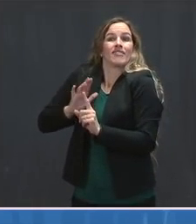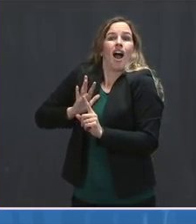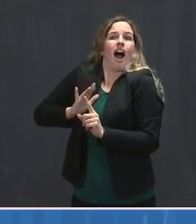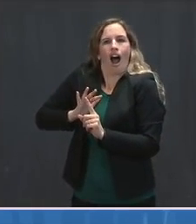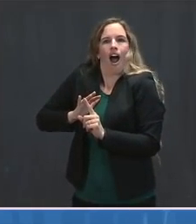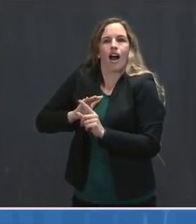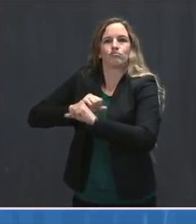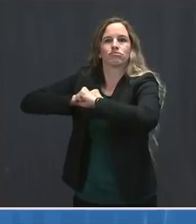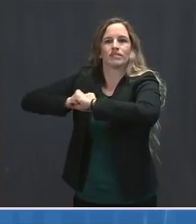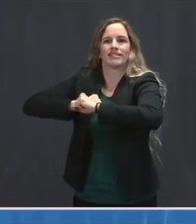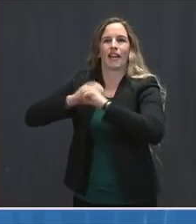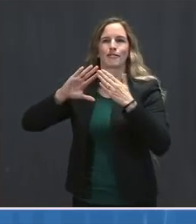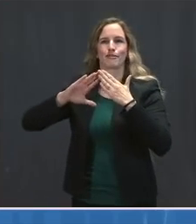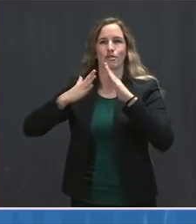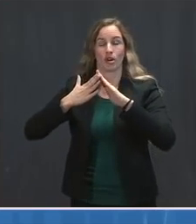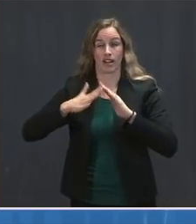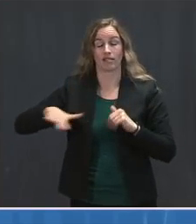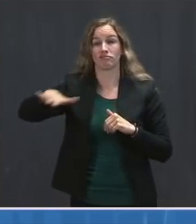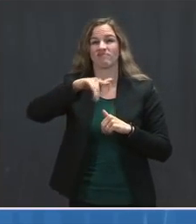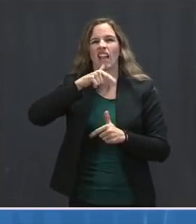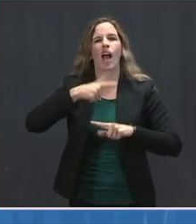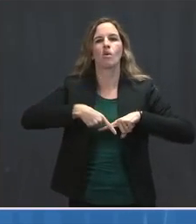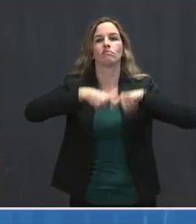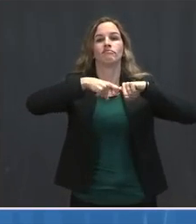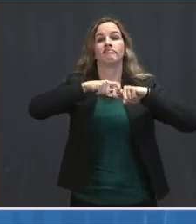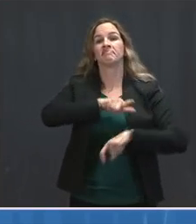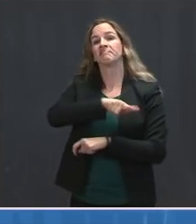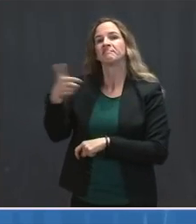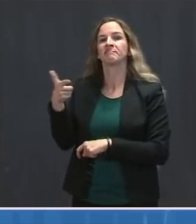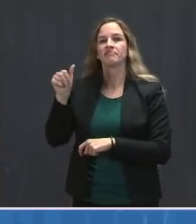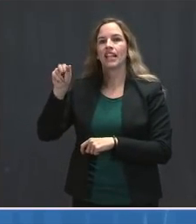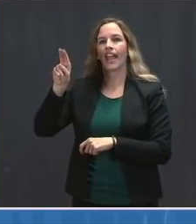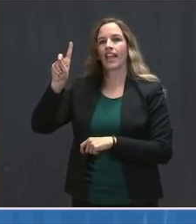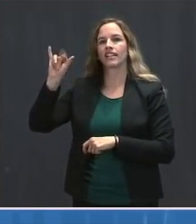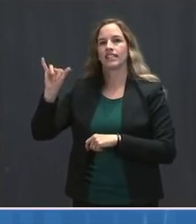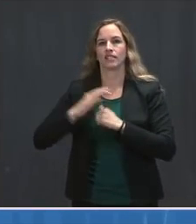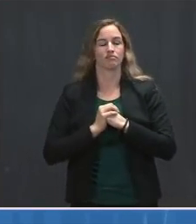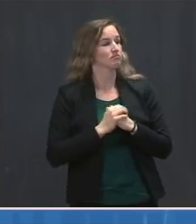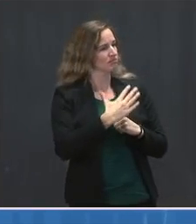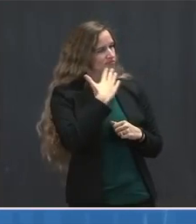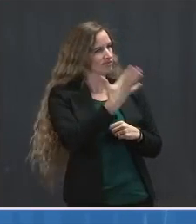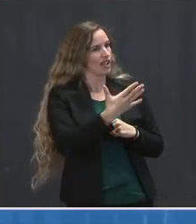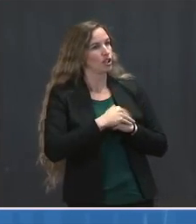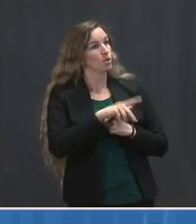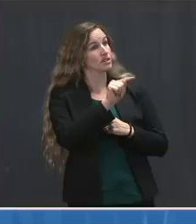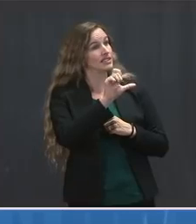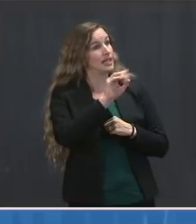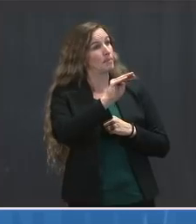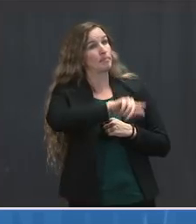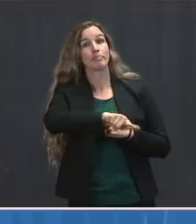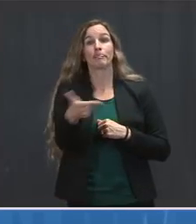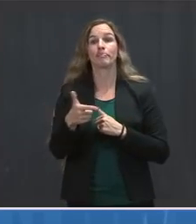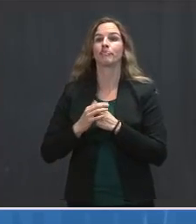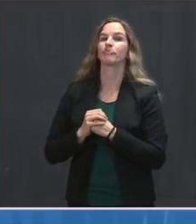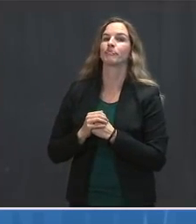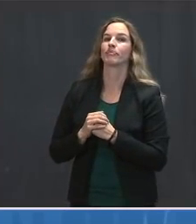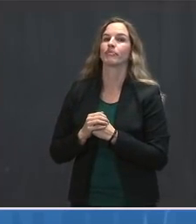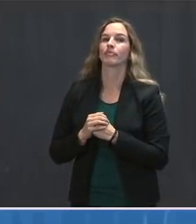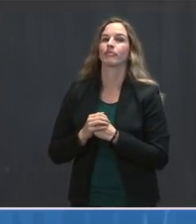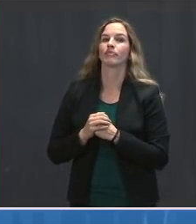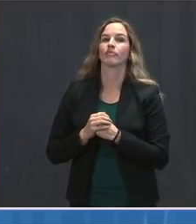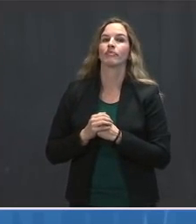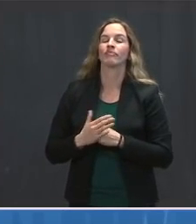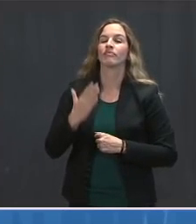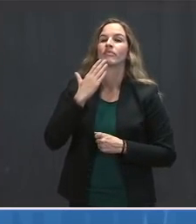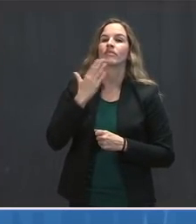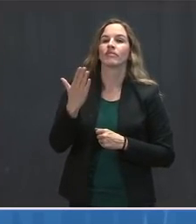community. I'll stop there and back to you, Andy. Thank you. Tim? Mr. Thank you, Andy. Thank you, Dr.